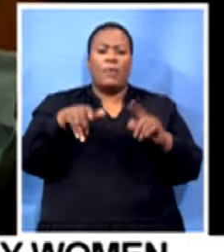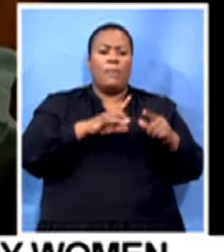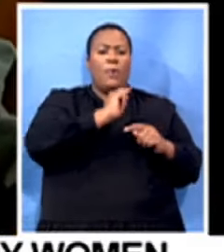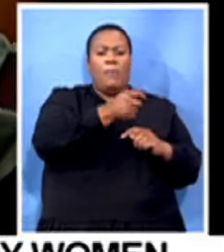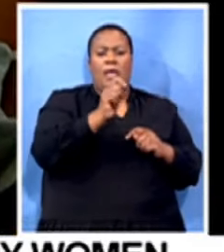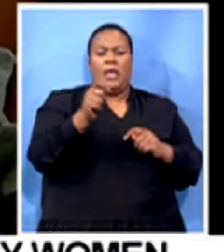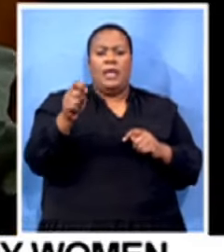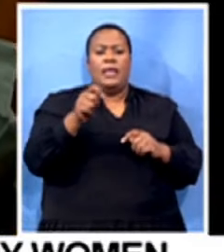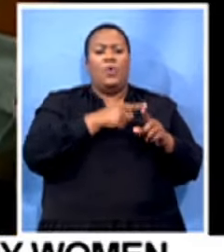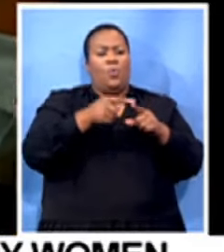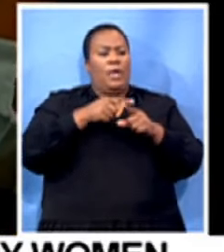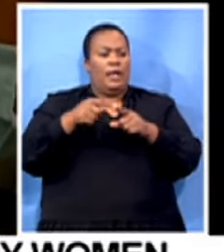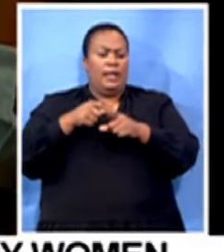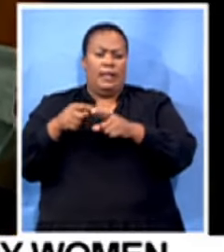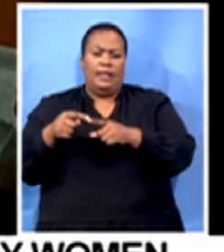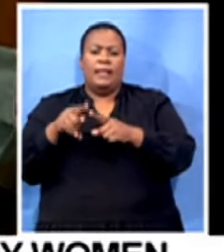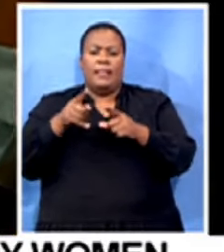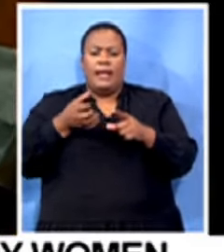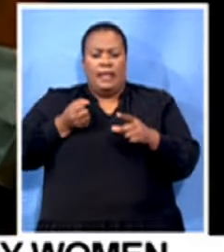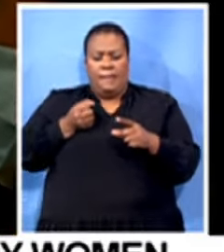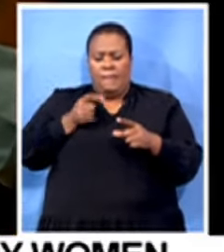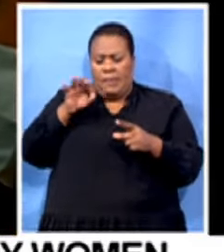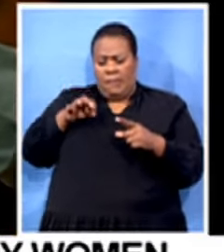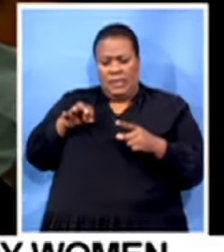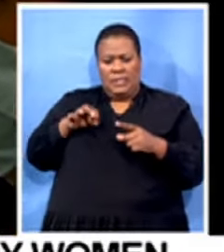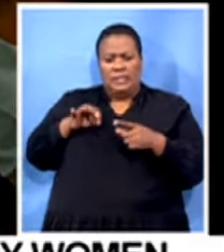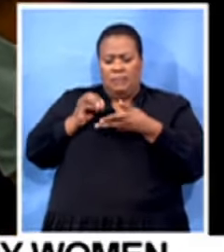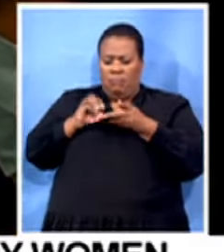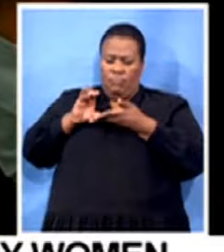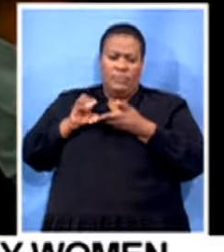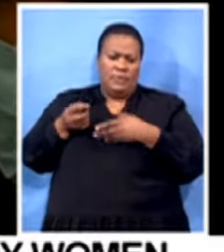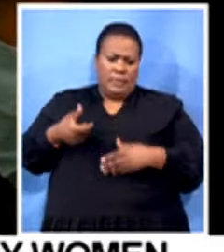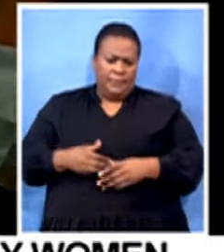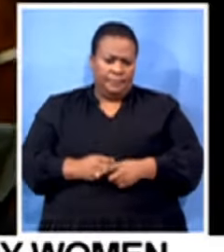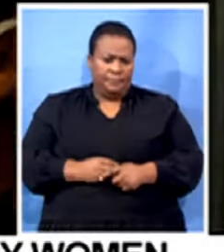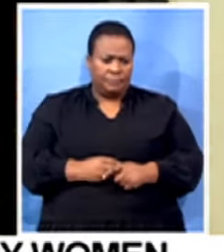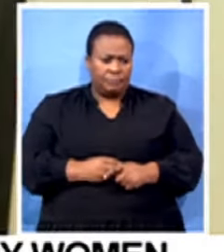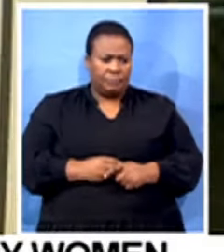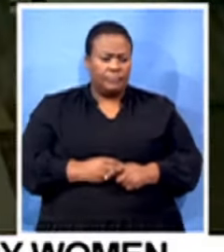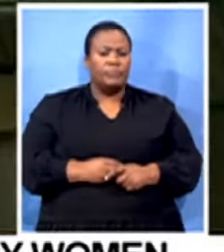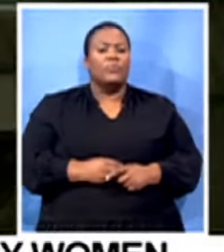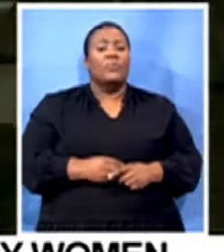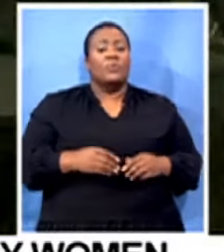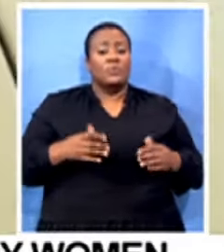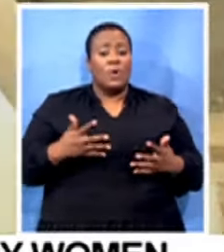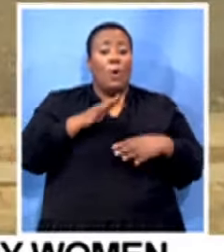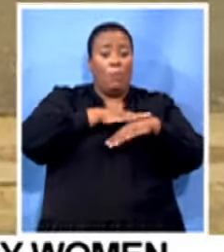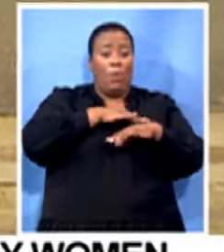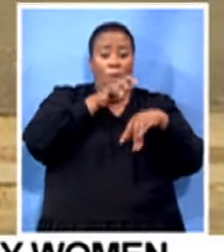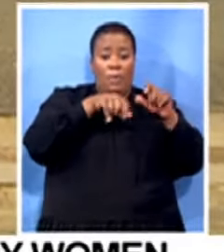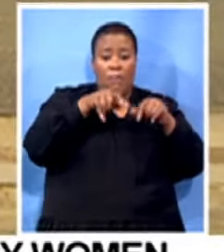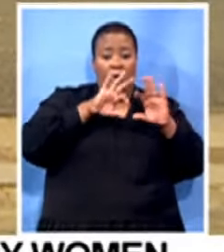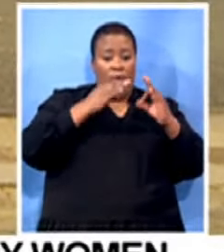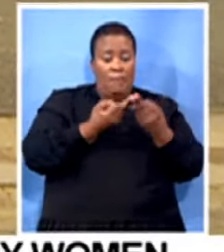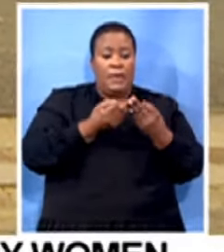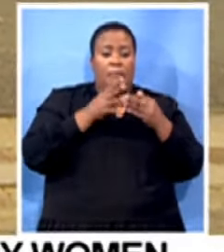of the profits. Her family is immensely proud. I think we need more people and family members, in essence, to